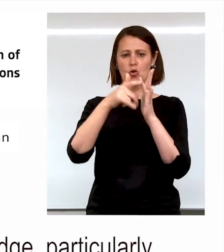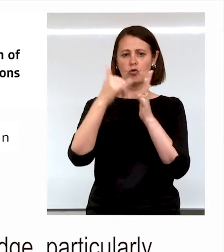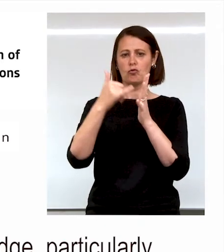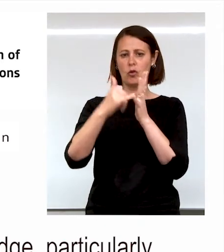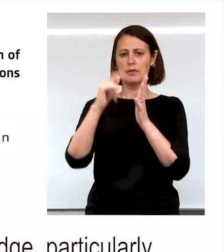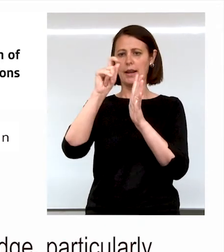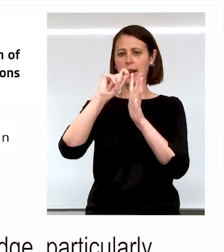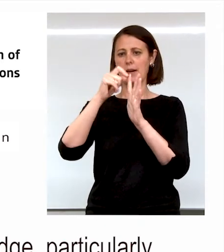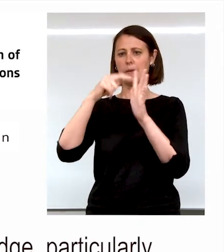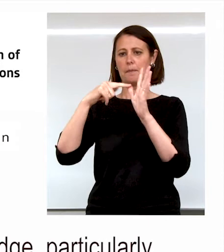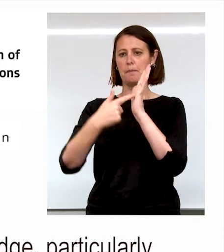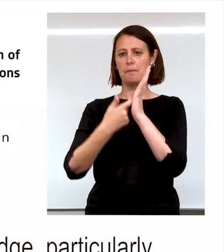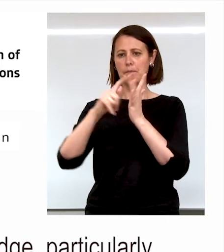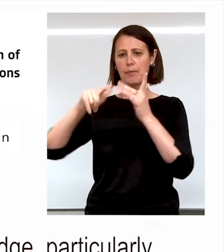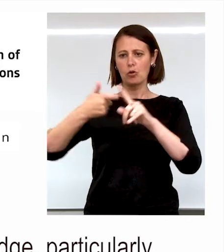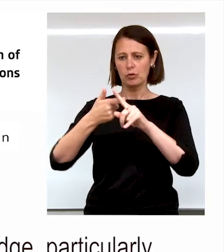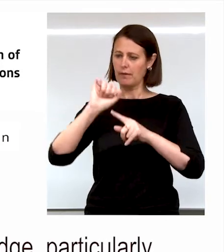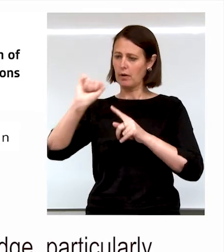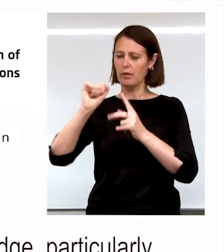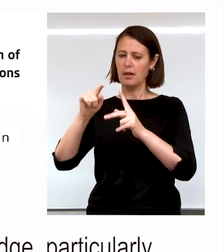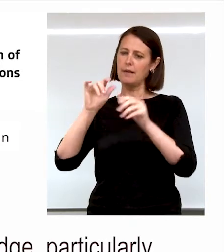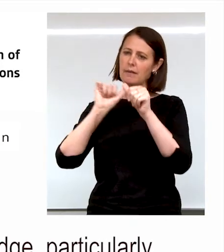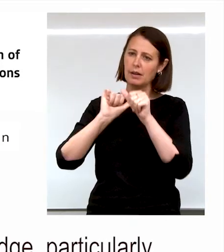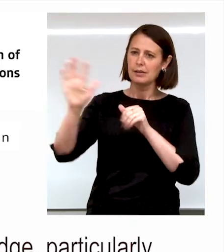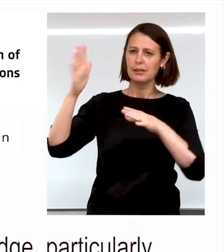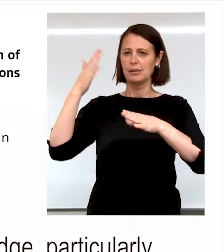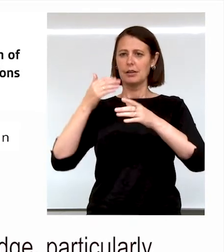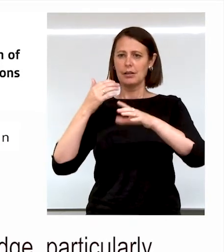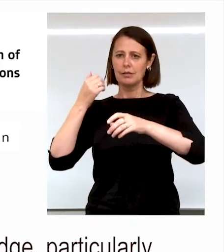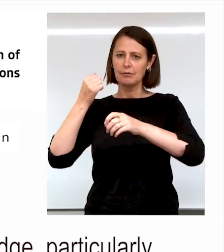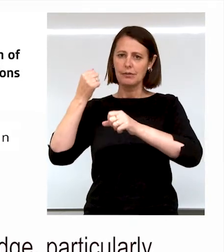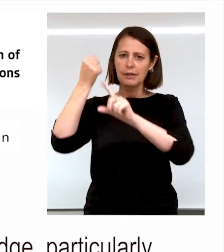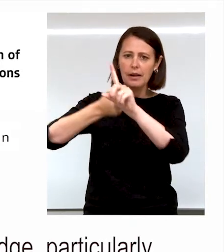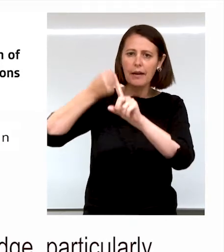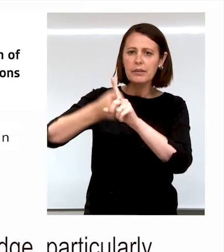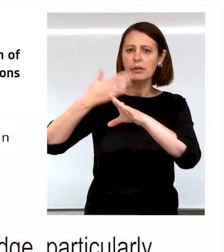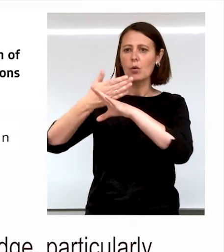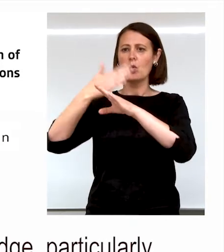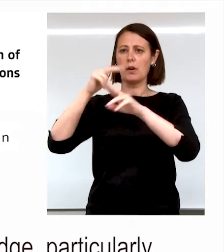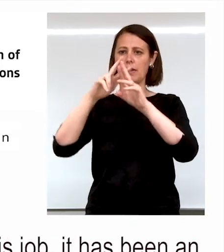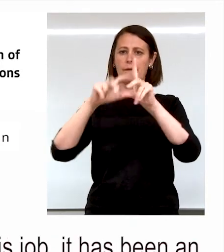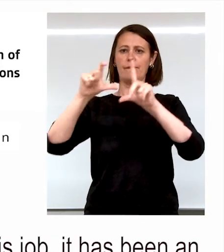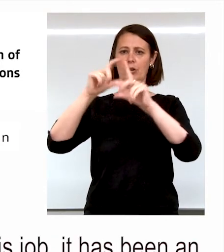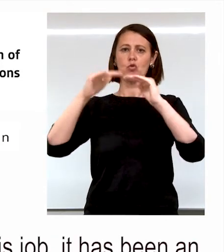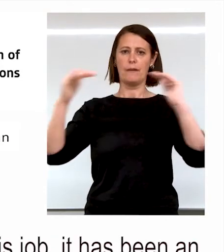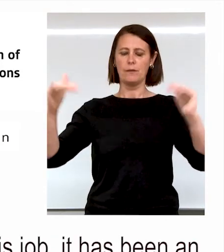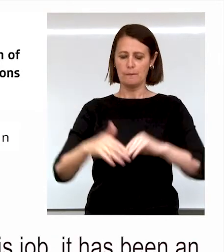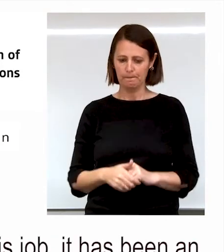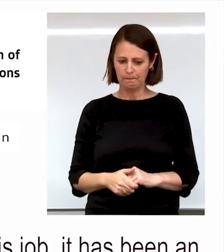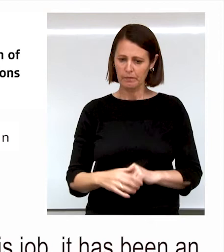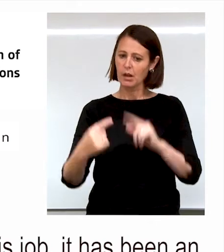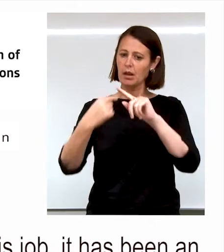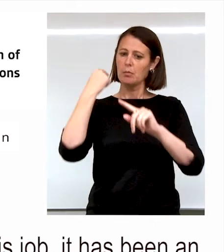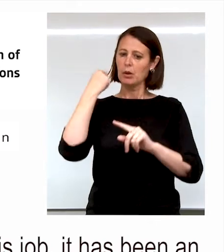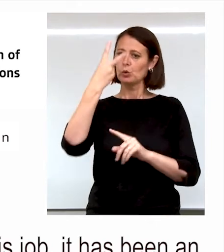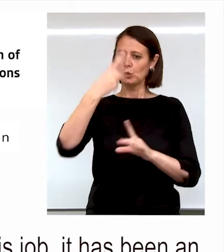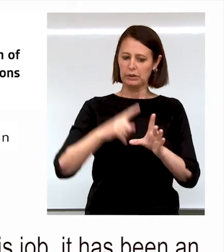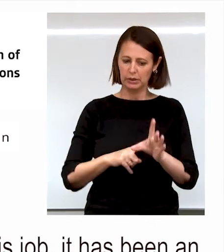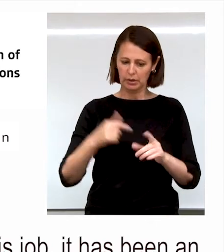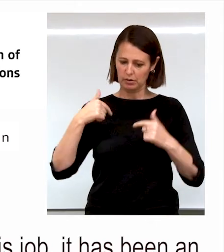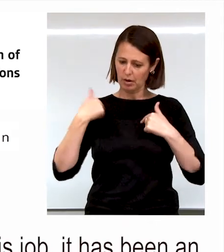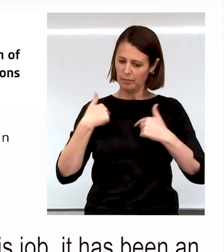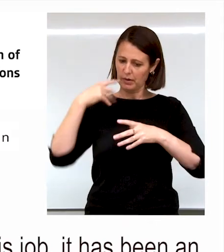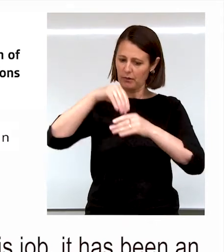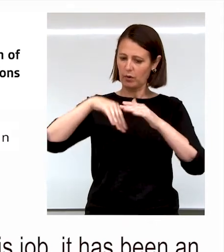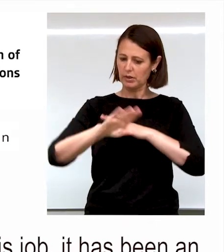for their fantastic advocacy work at the federal level. In the last two years that